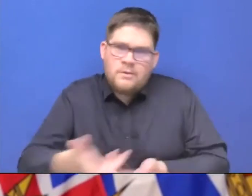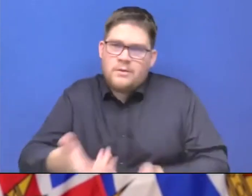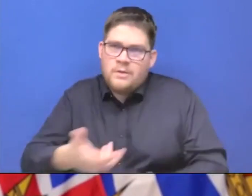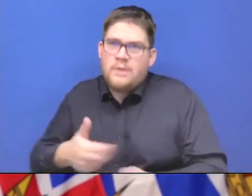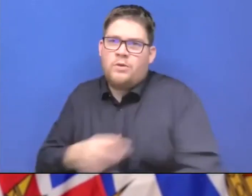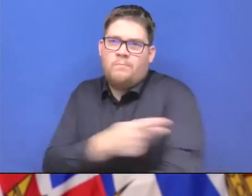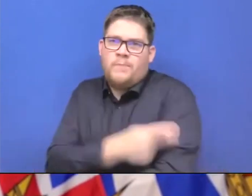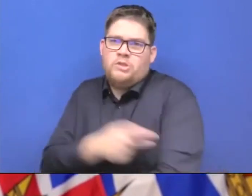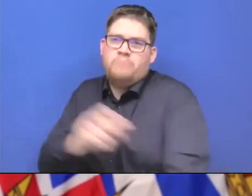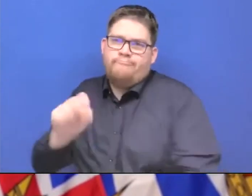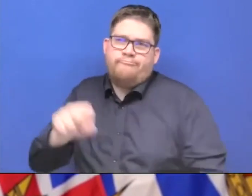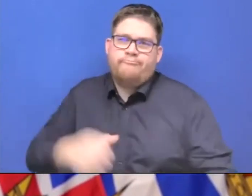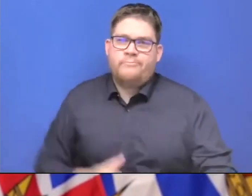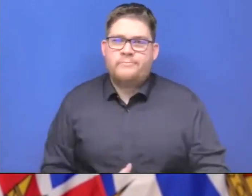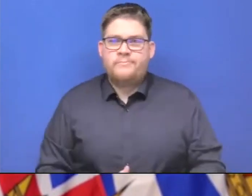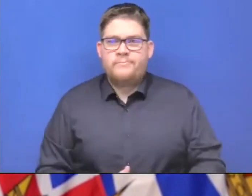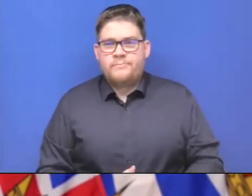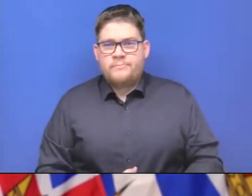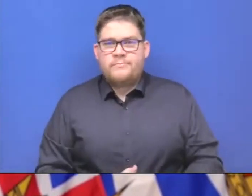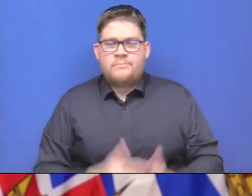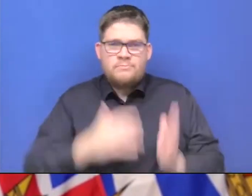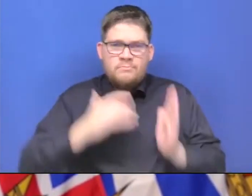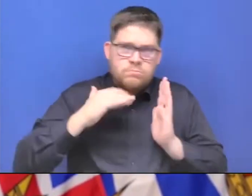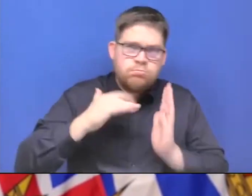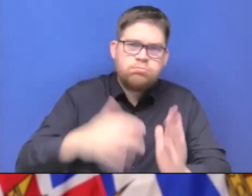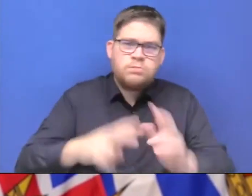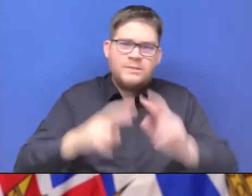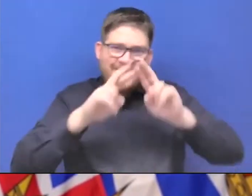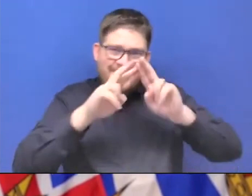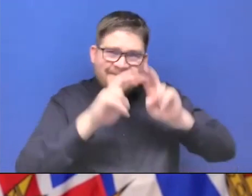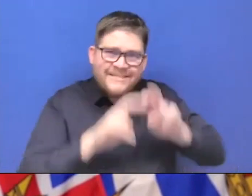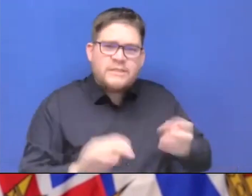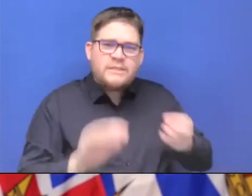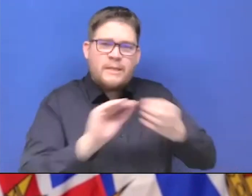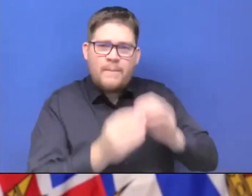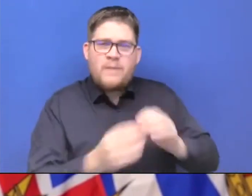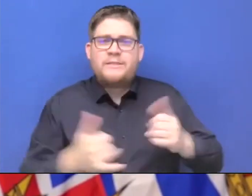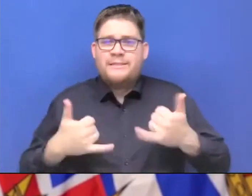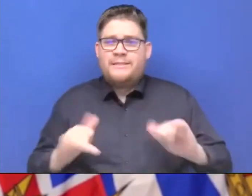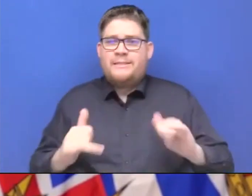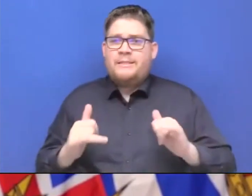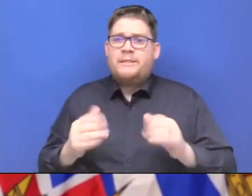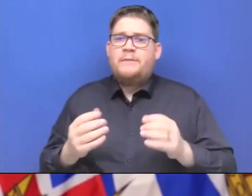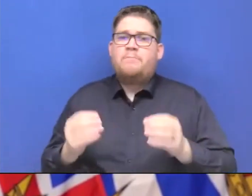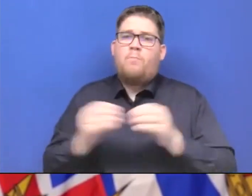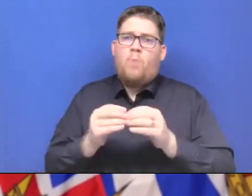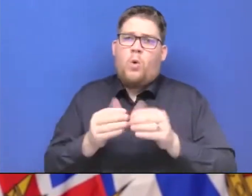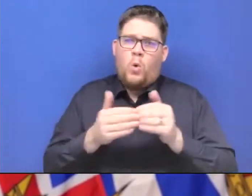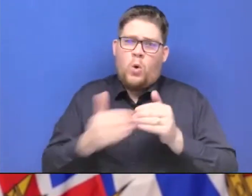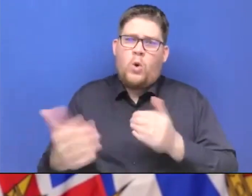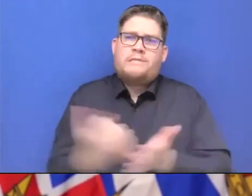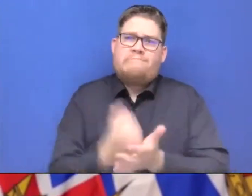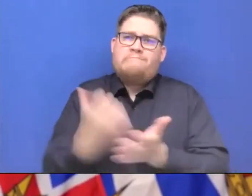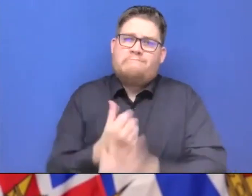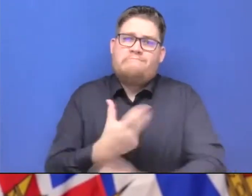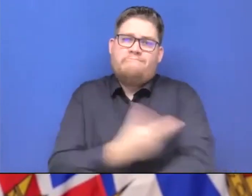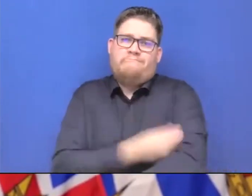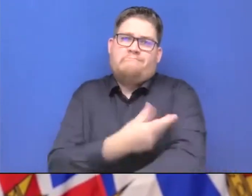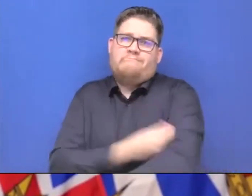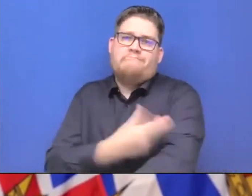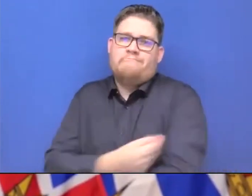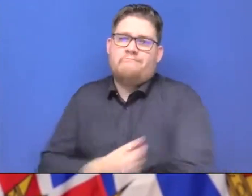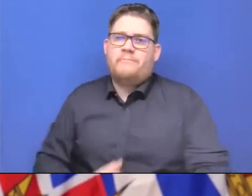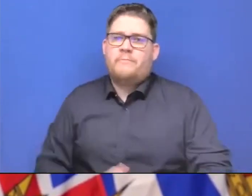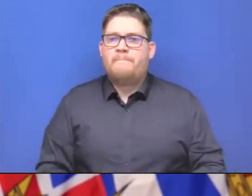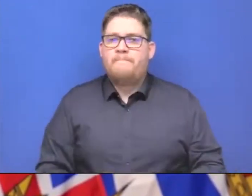and obviously, today is still a day, and we're hoping people get vaccinated when we produce the final numbers, we'll provide you, as we did,